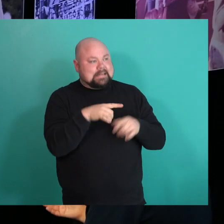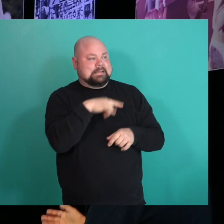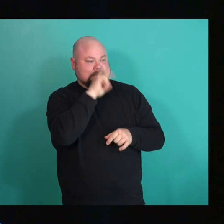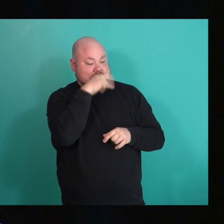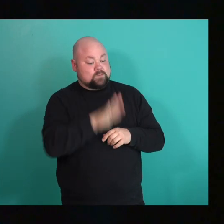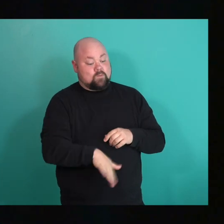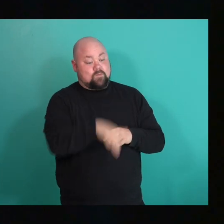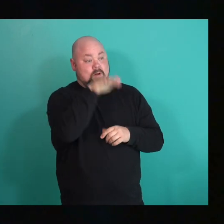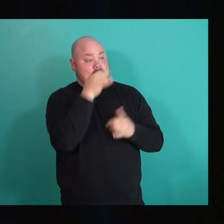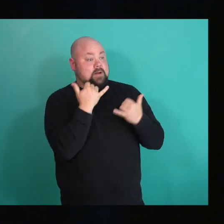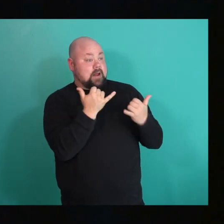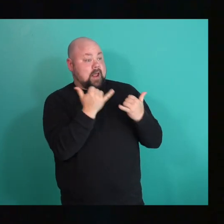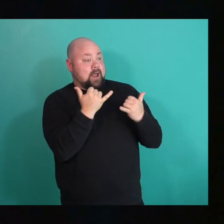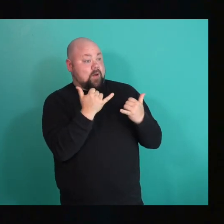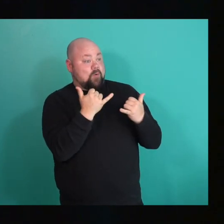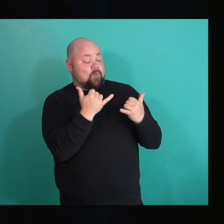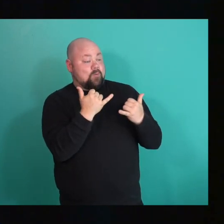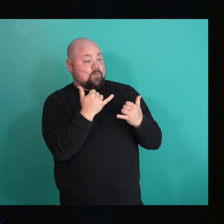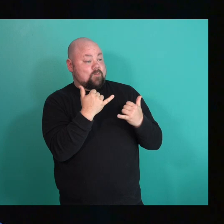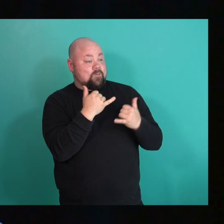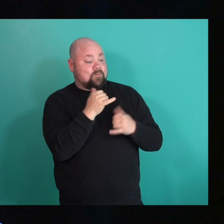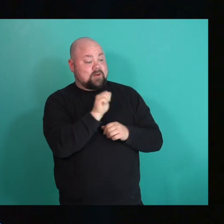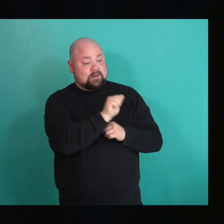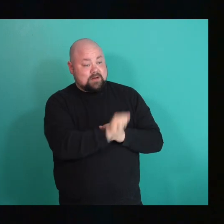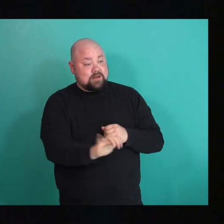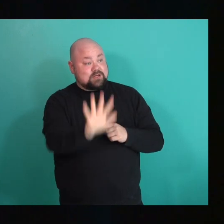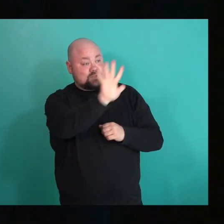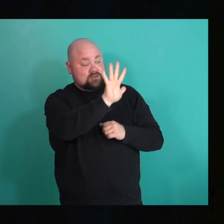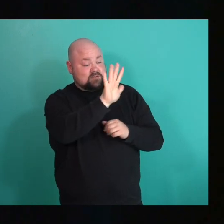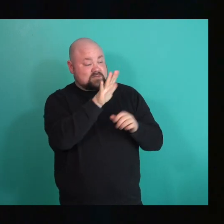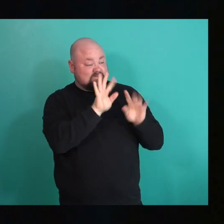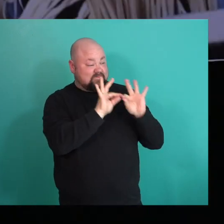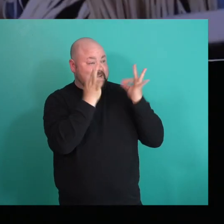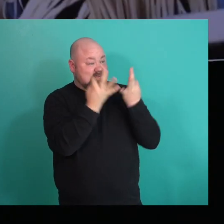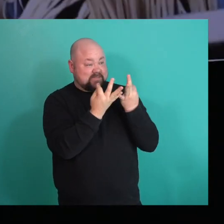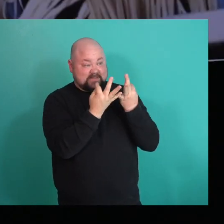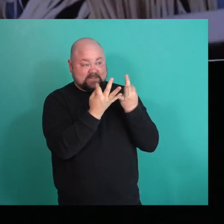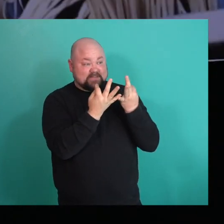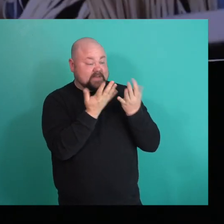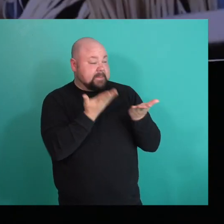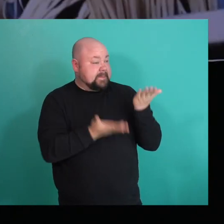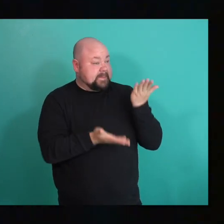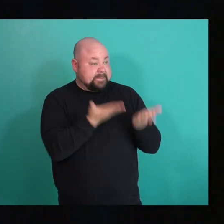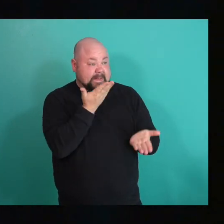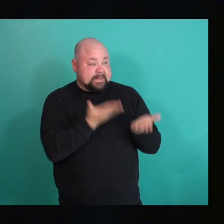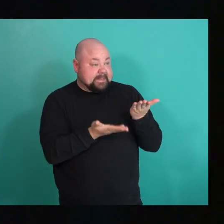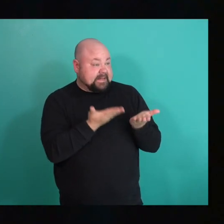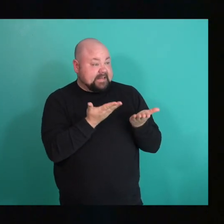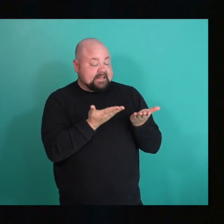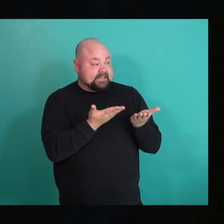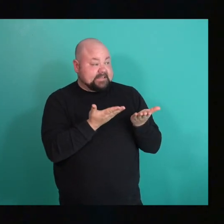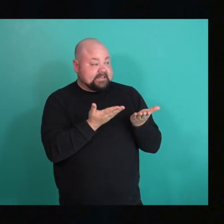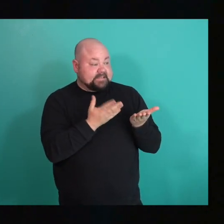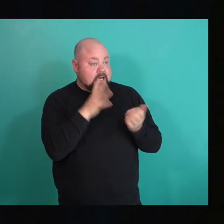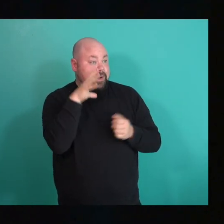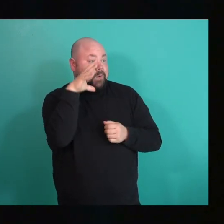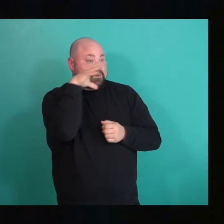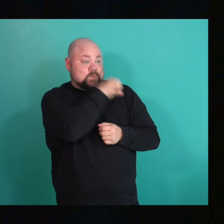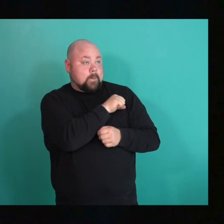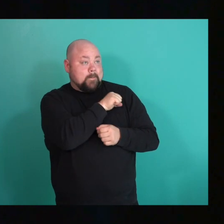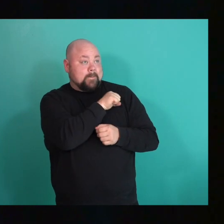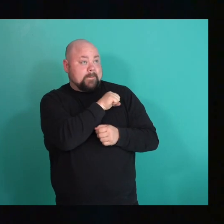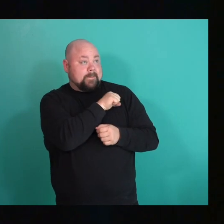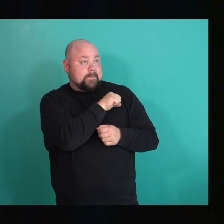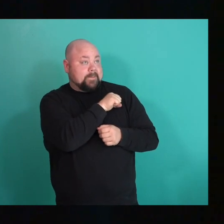in, you know, Asian families who, who might, you know, not might assume that it's just a, you know,